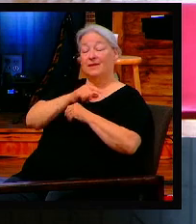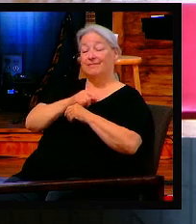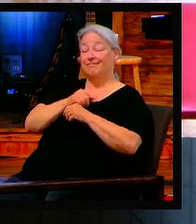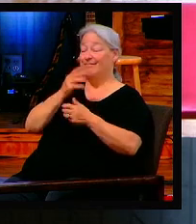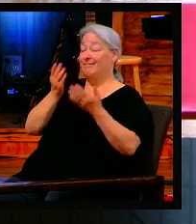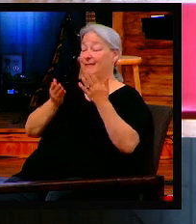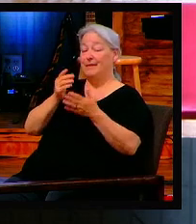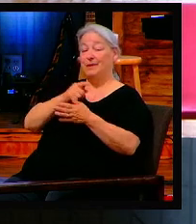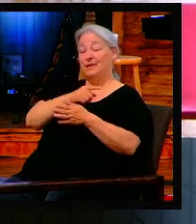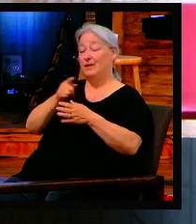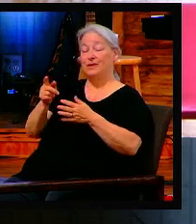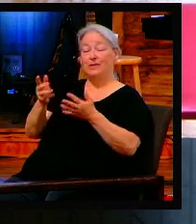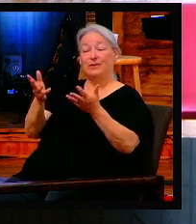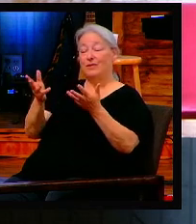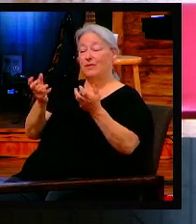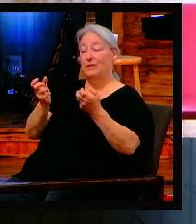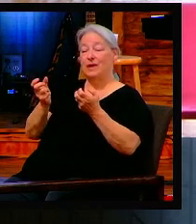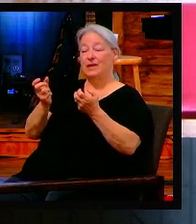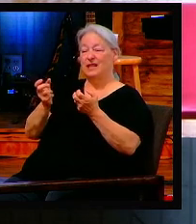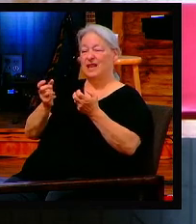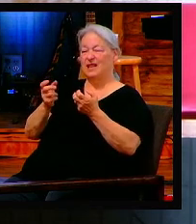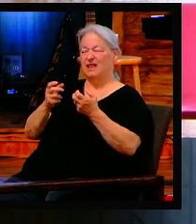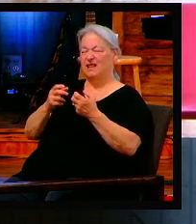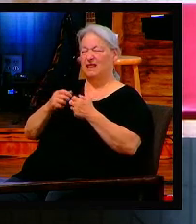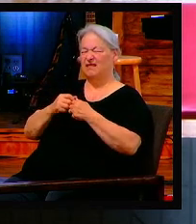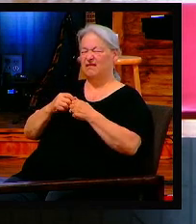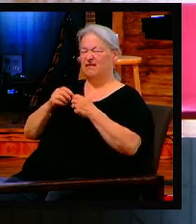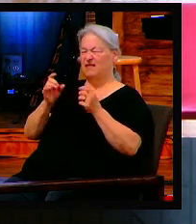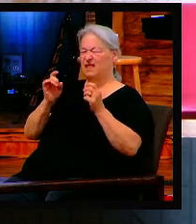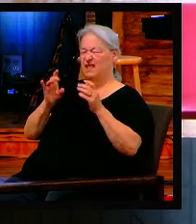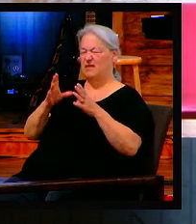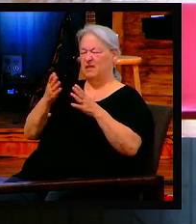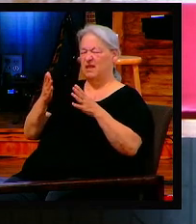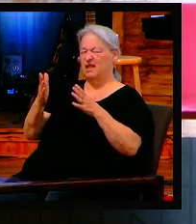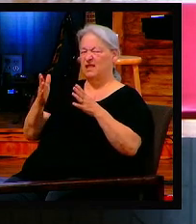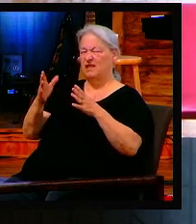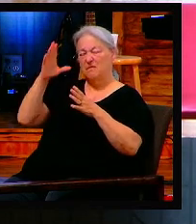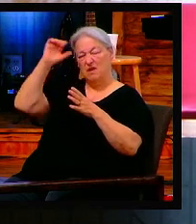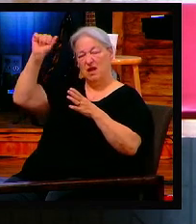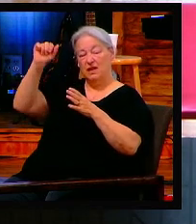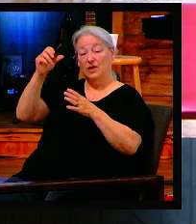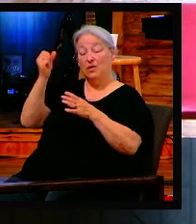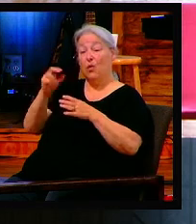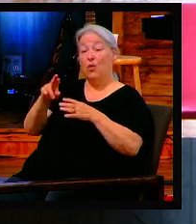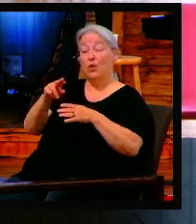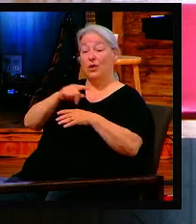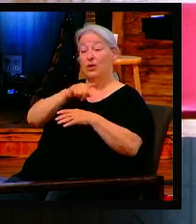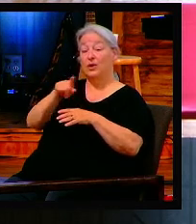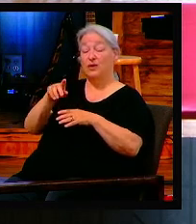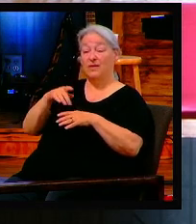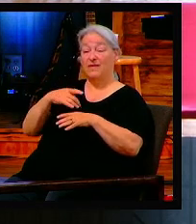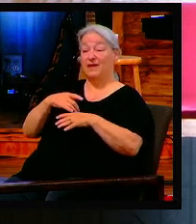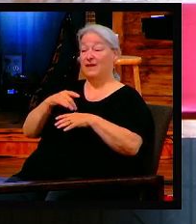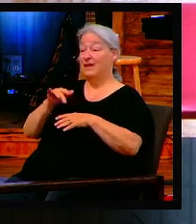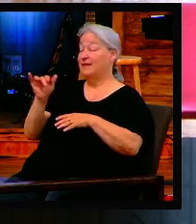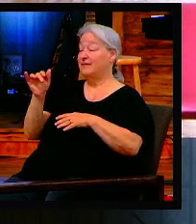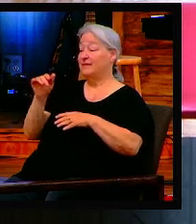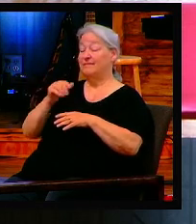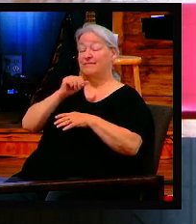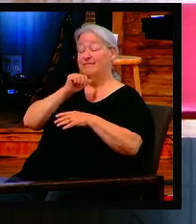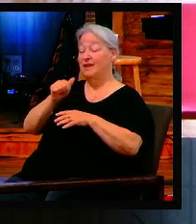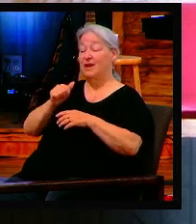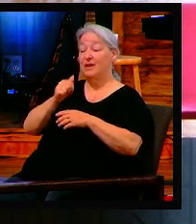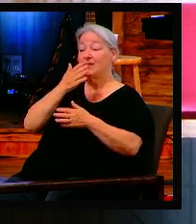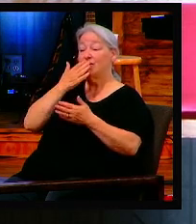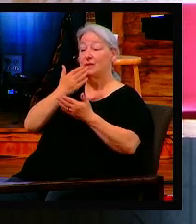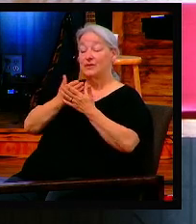you don't feel like you're adequate enough. You are adequate enough. If Holy Spirit's telling you, it means he's anointed you for such a time as this and you need to get up and at